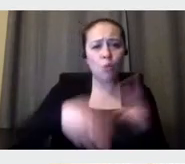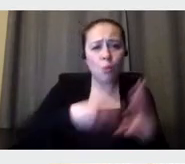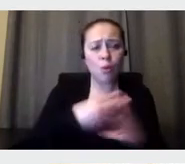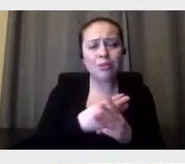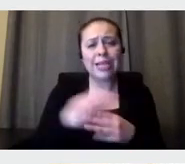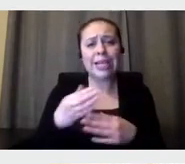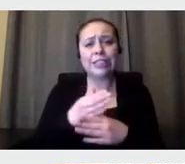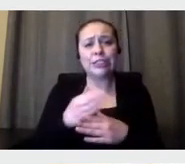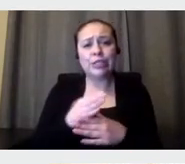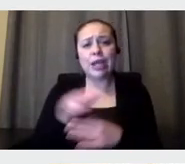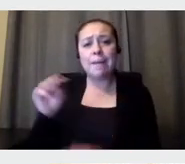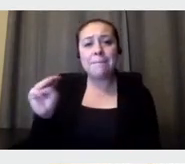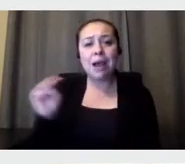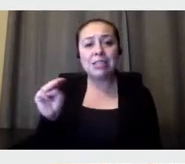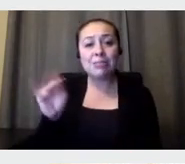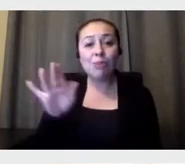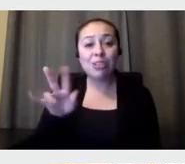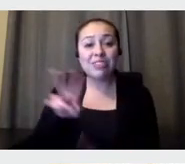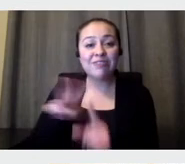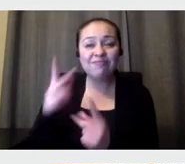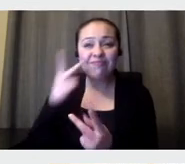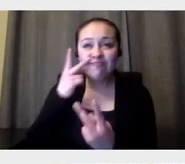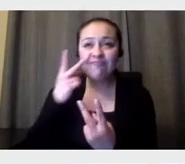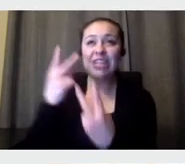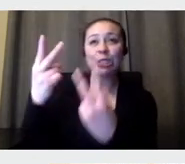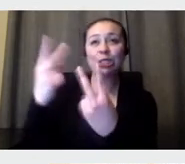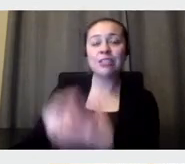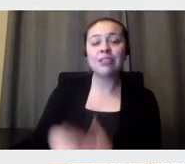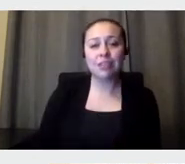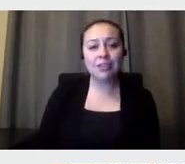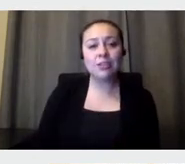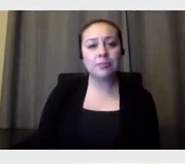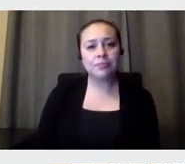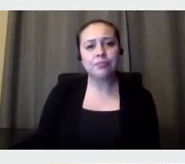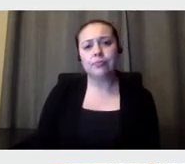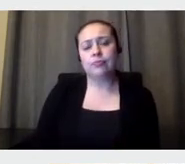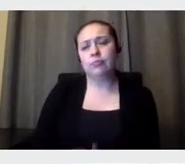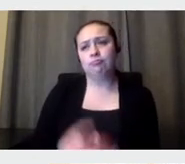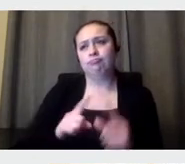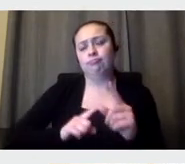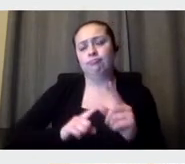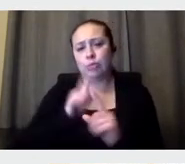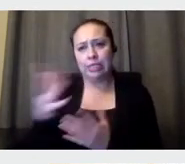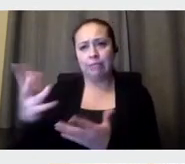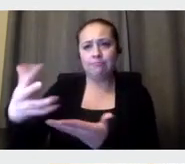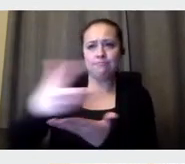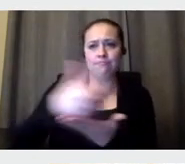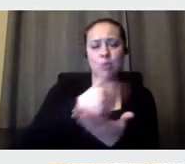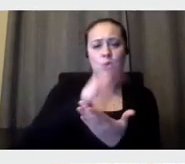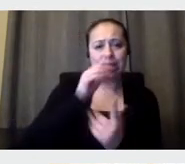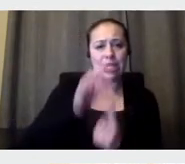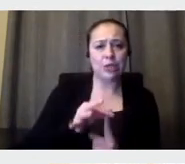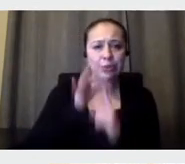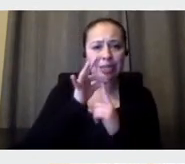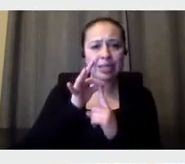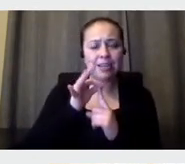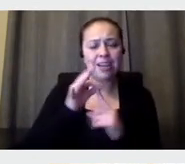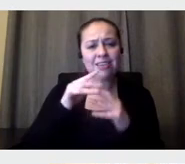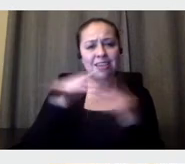vision and drawing in so many unique and diverse voices who, uh,